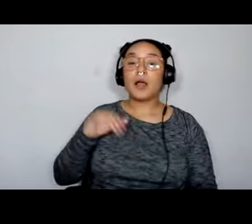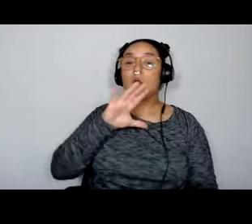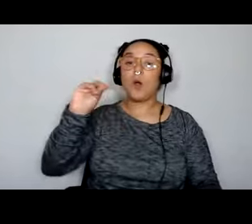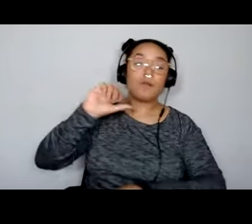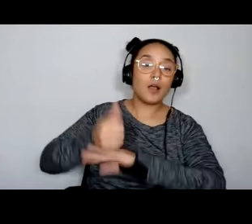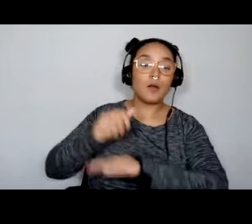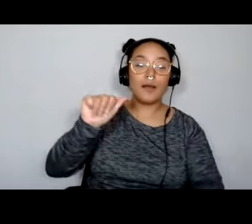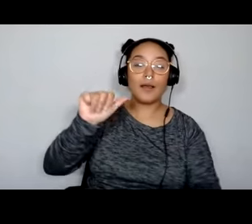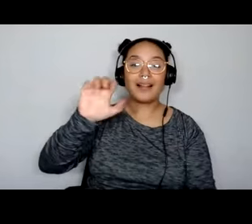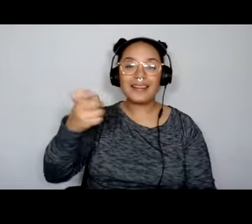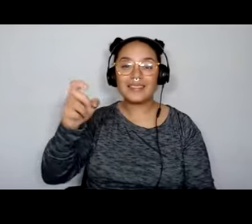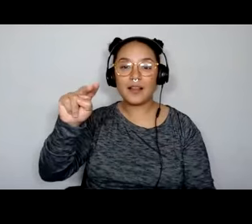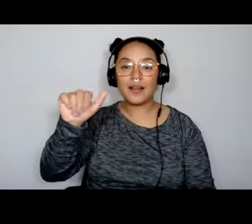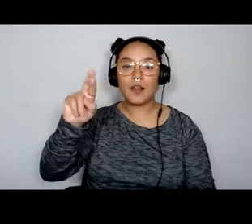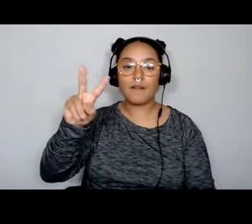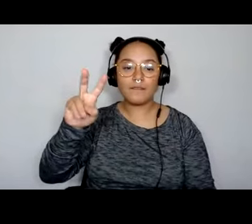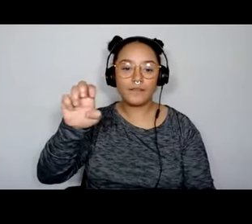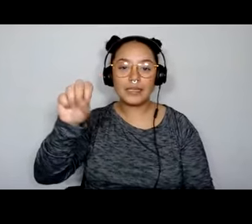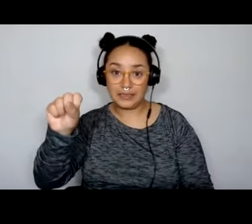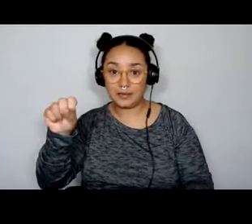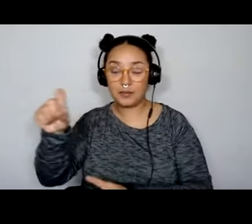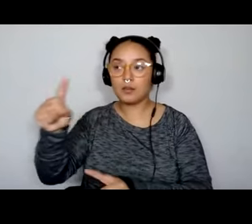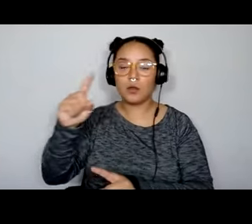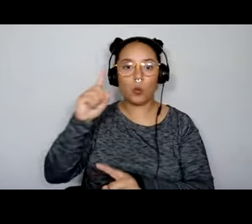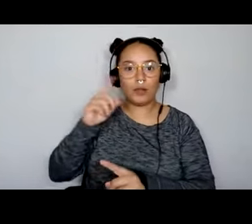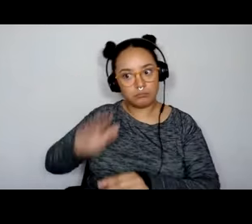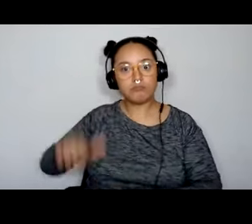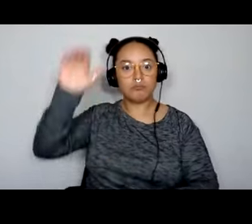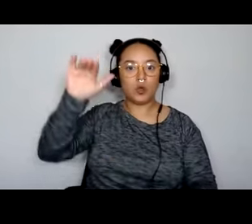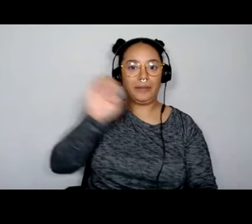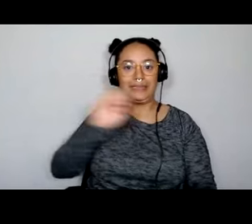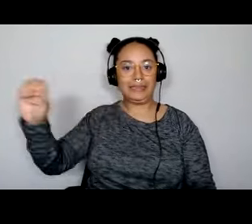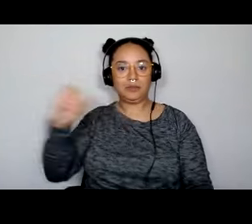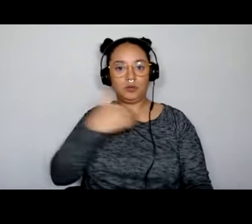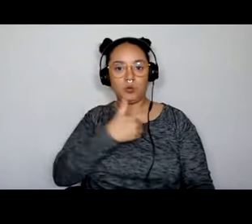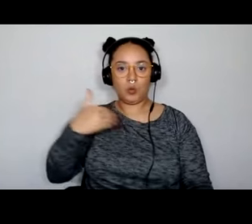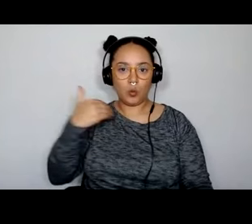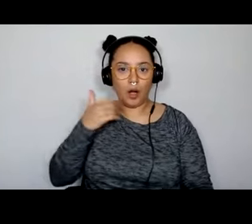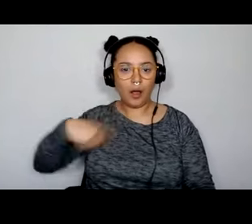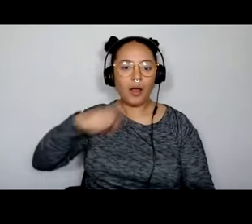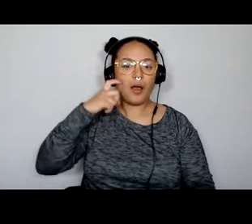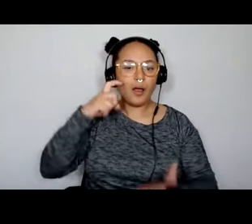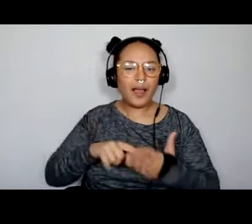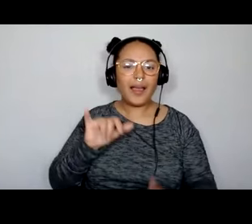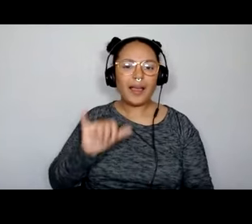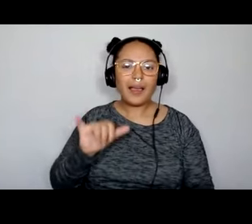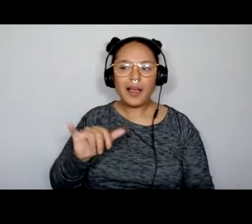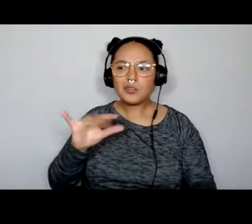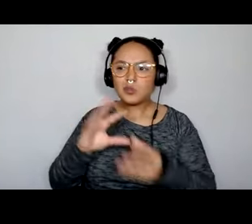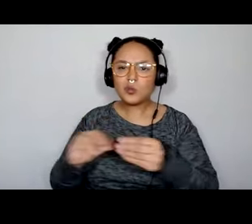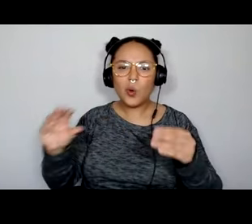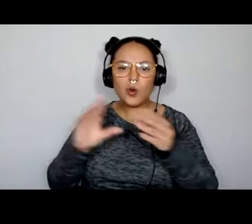grew up in East then. And what we realized, uh, was that there was a lack of stories, uh, for the communities that we grew up in.